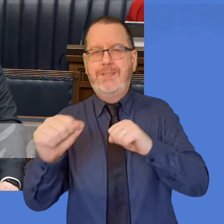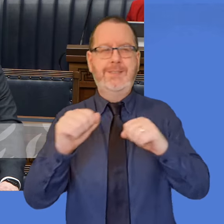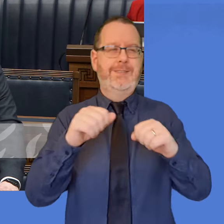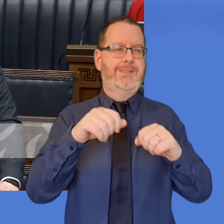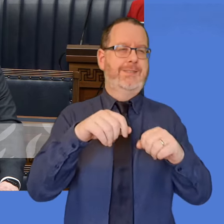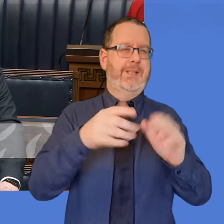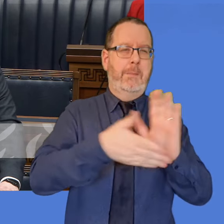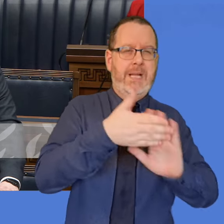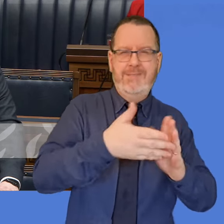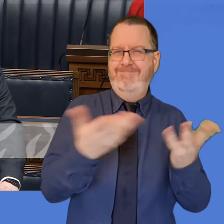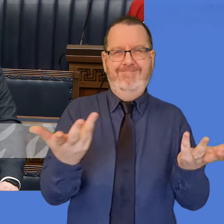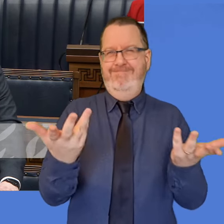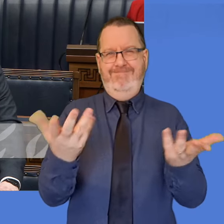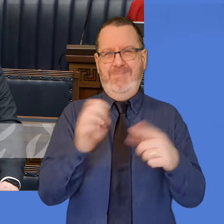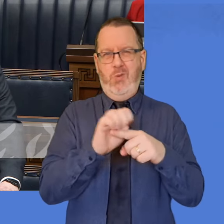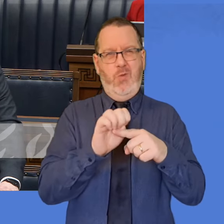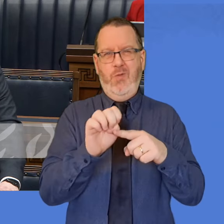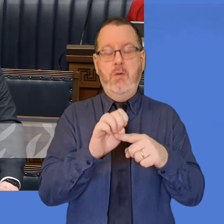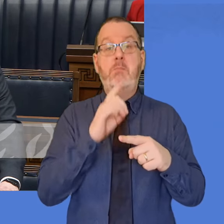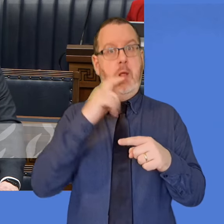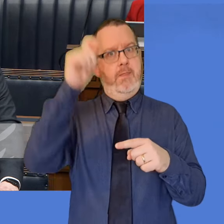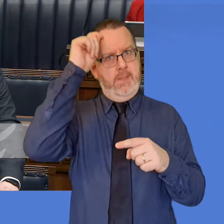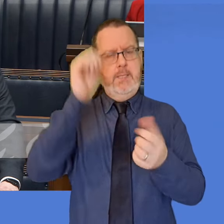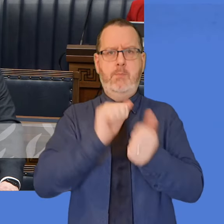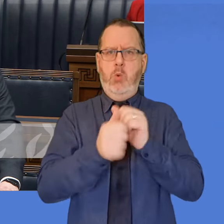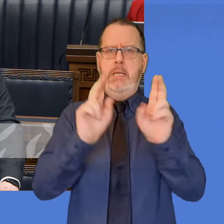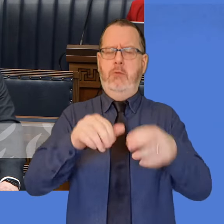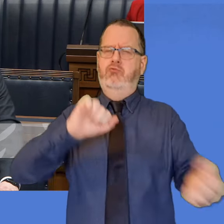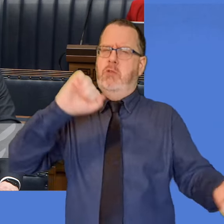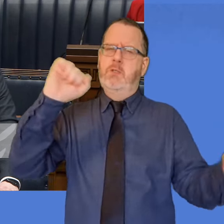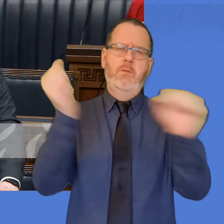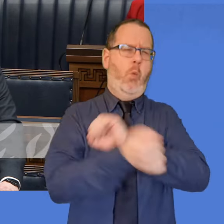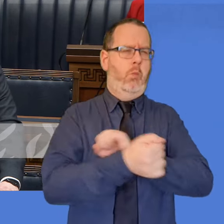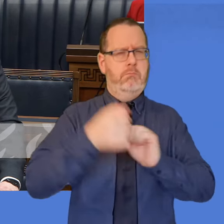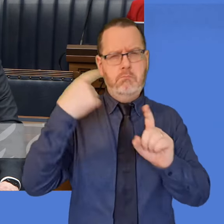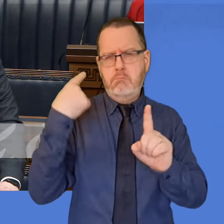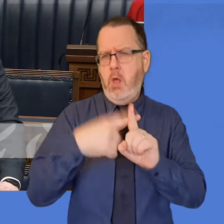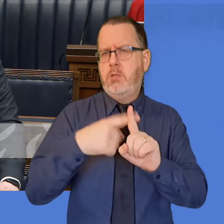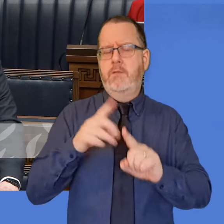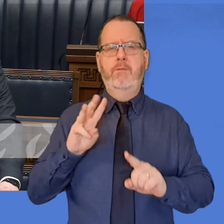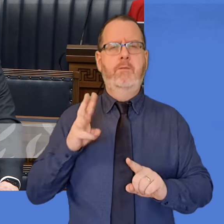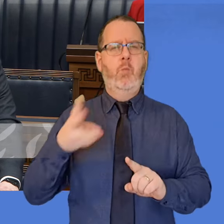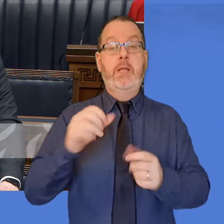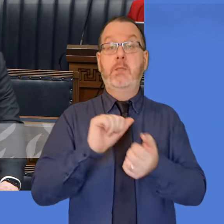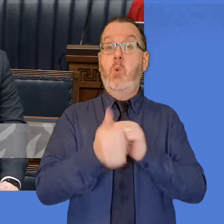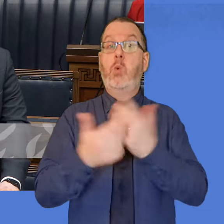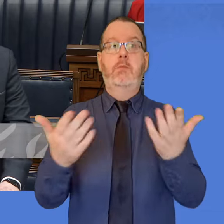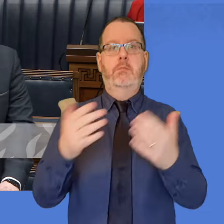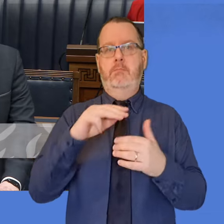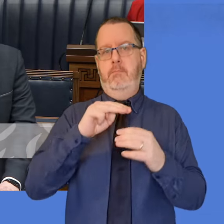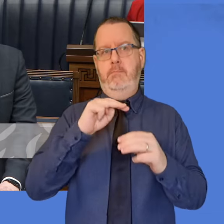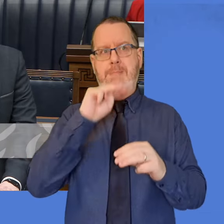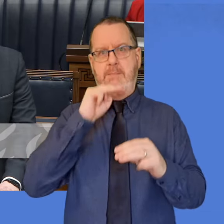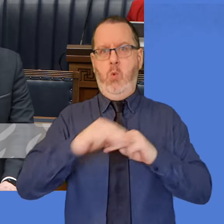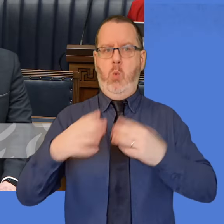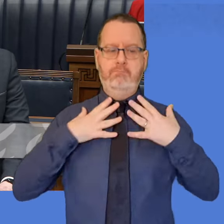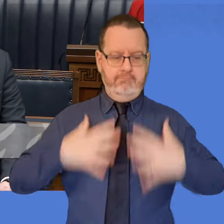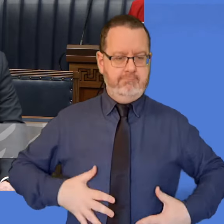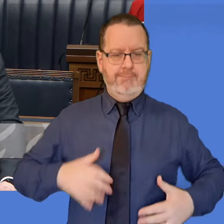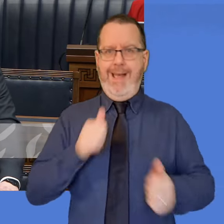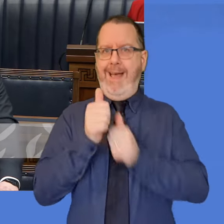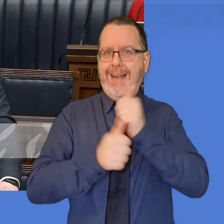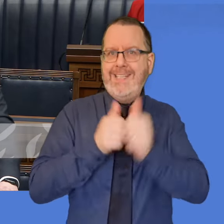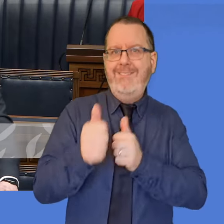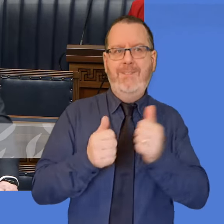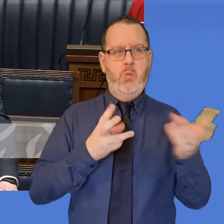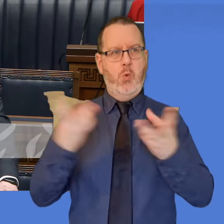I think that sport gets more people active, gets more people working together and creates better opportunities for our young people as well, which then will take